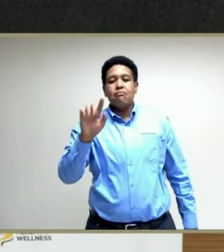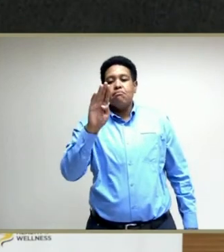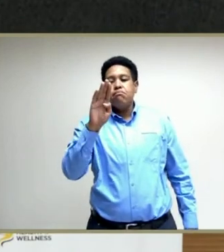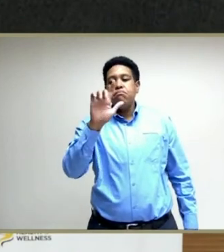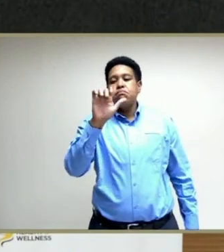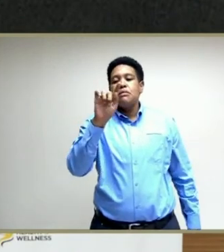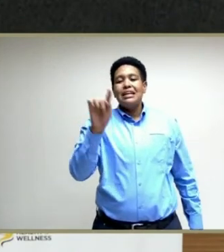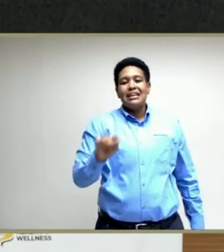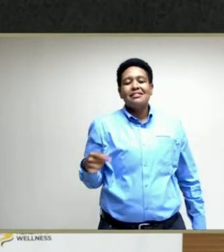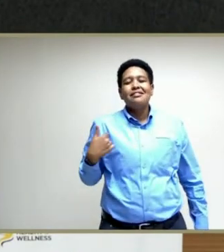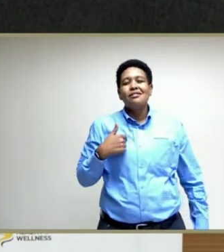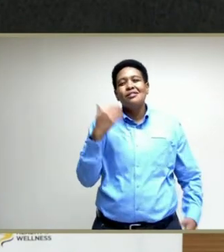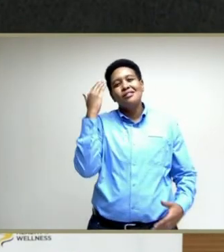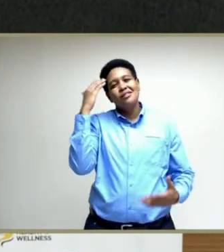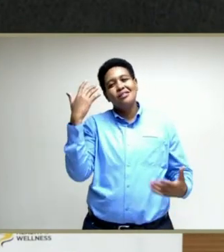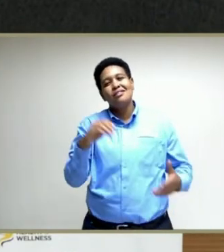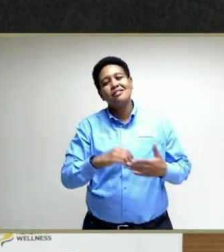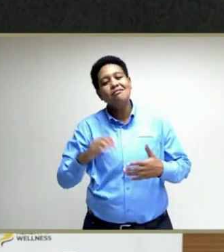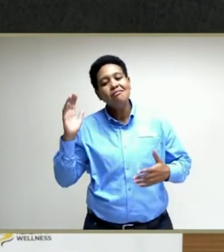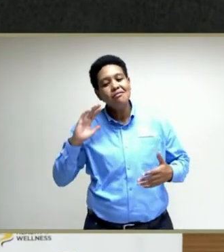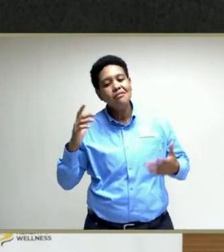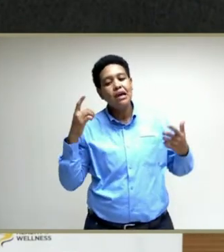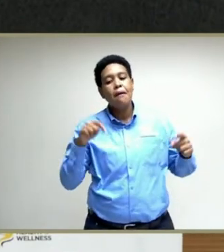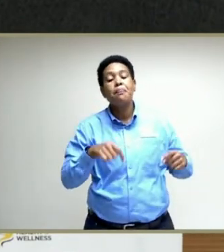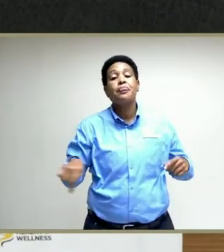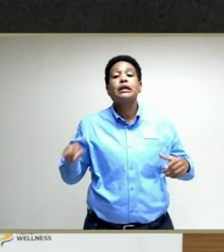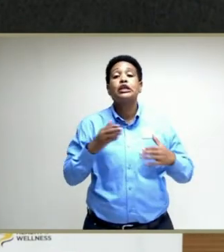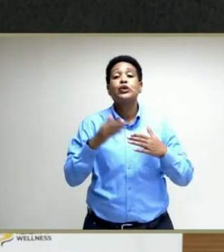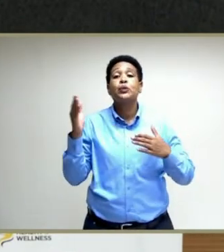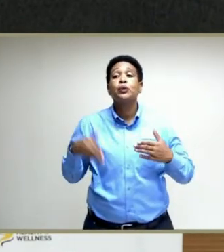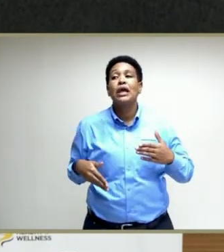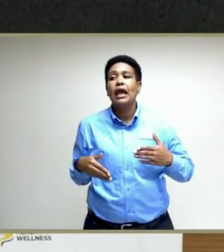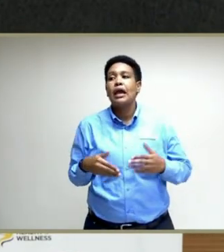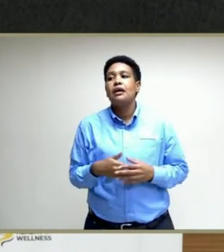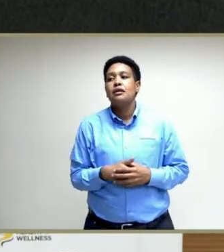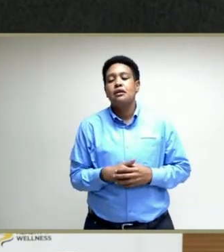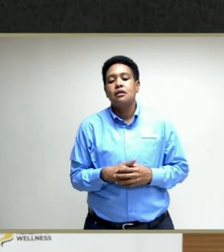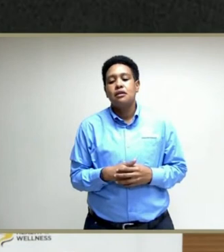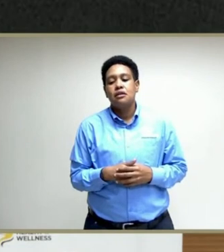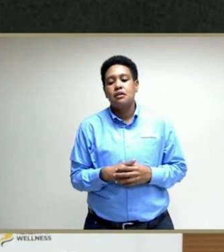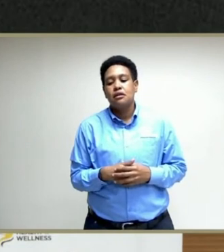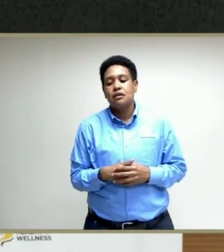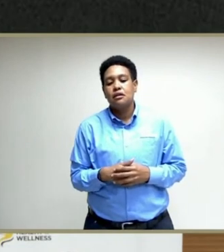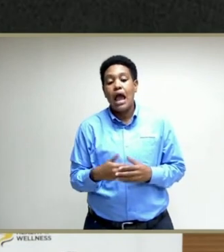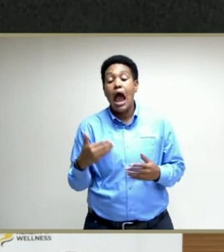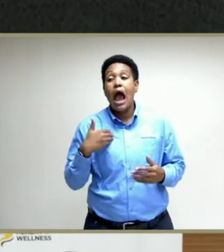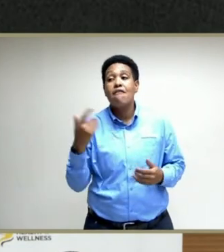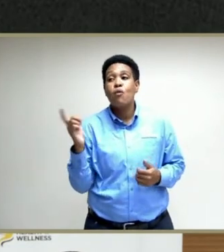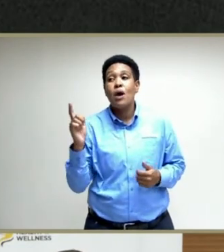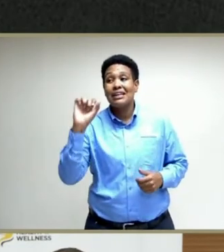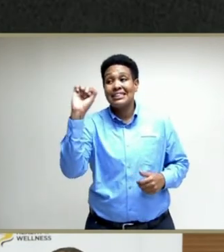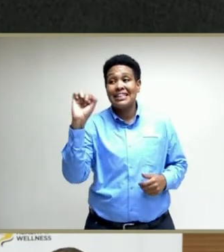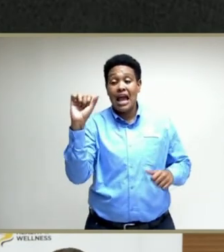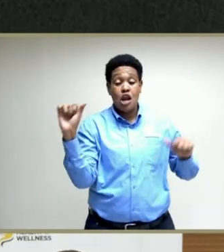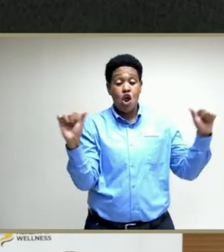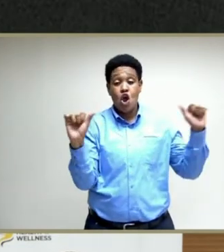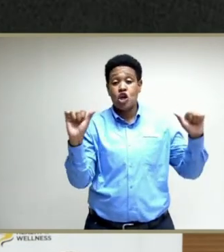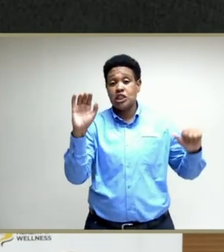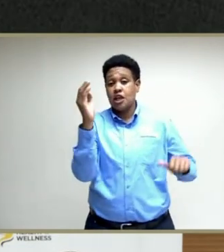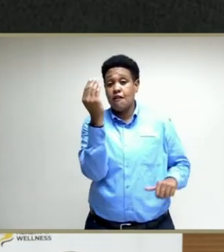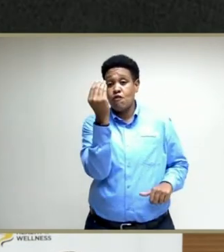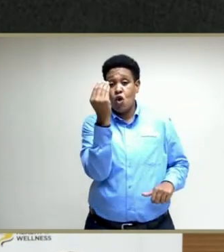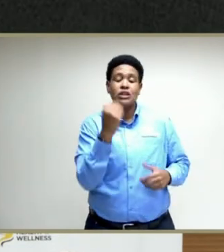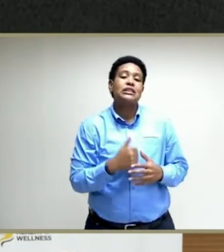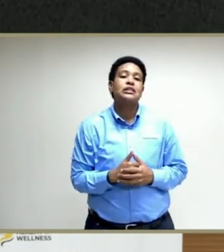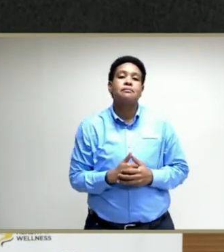had in the past. And this weekend, we intend to have the following. Saturday, August 14th,